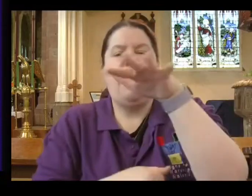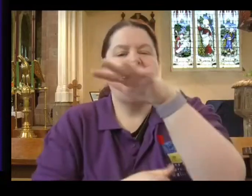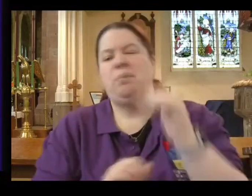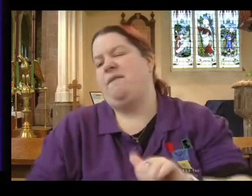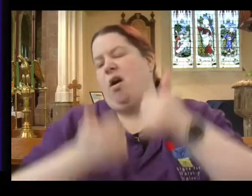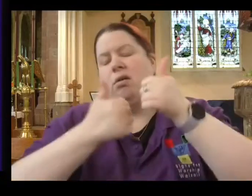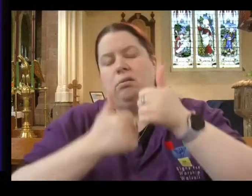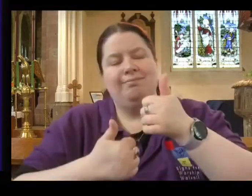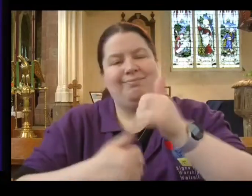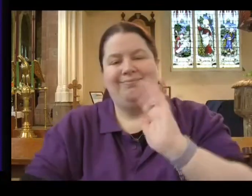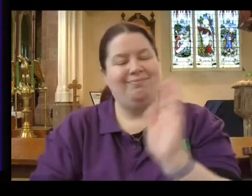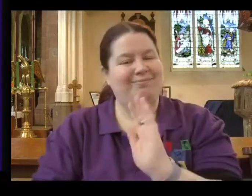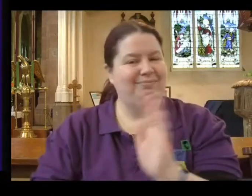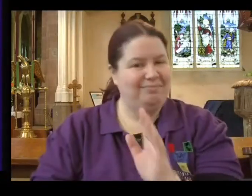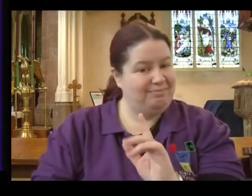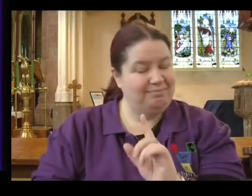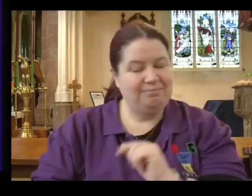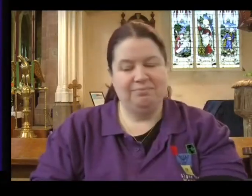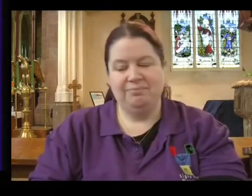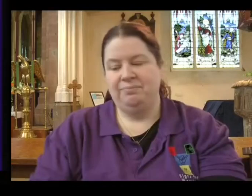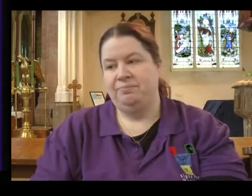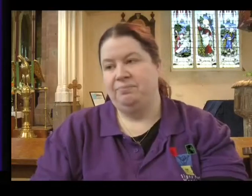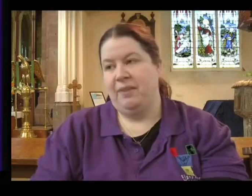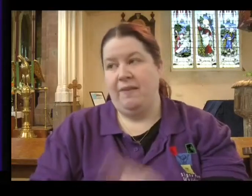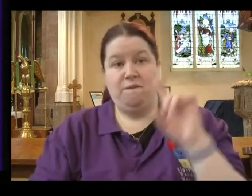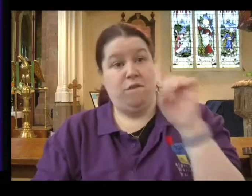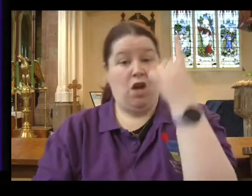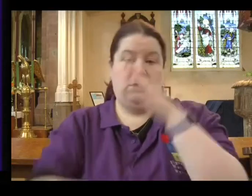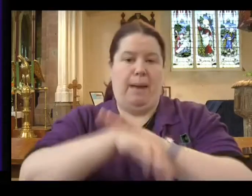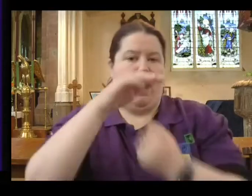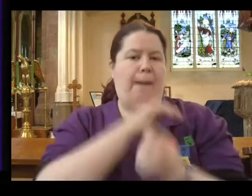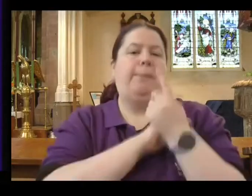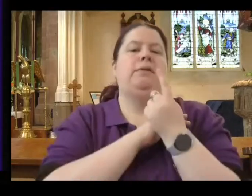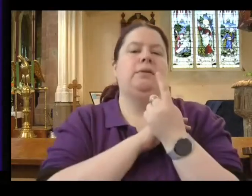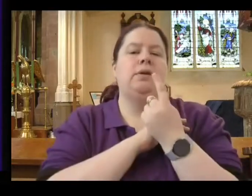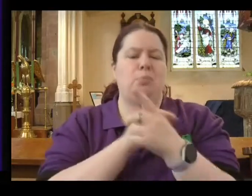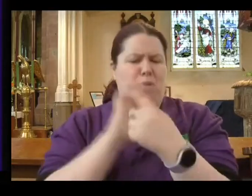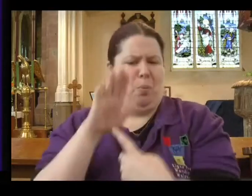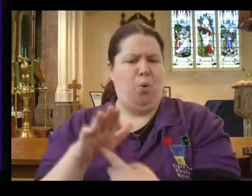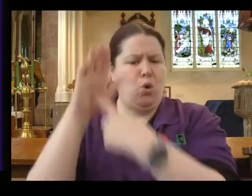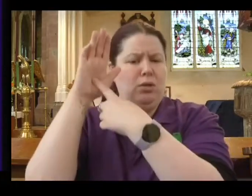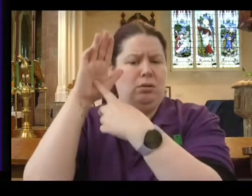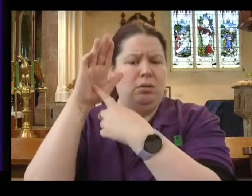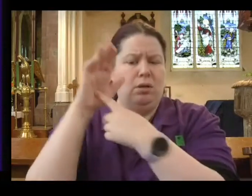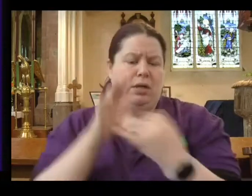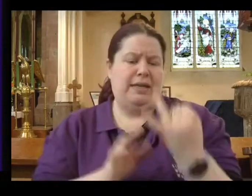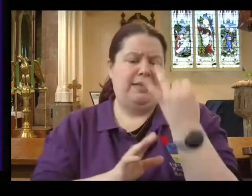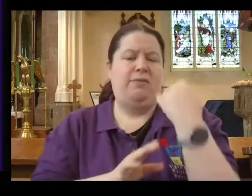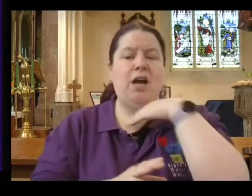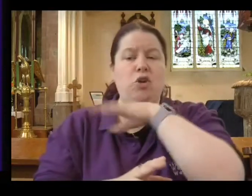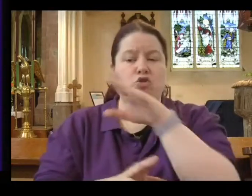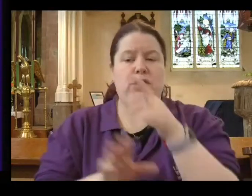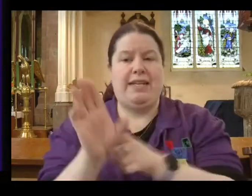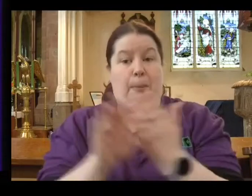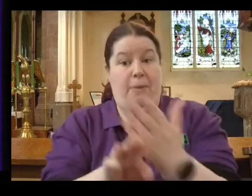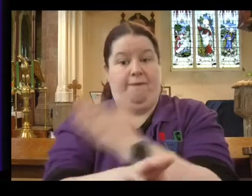didn't. The first occasion, when it was one of the most important cities in the world, 700 years before this letter